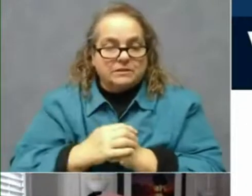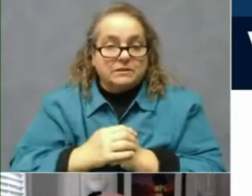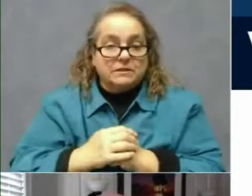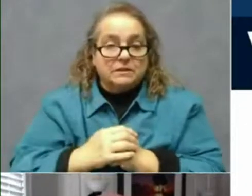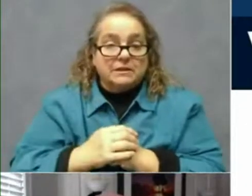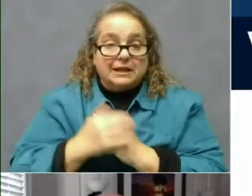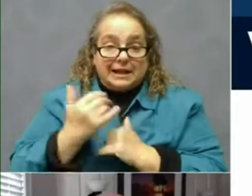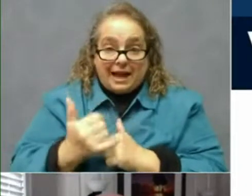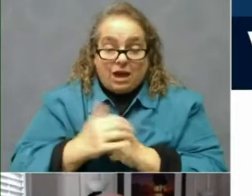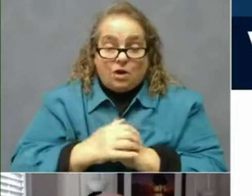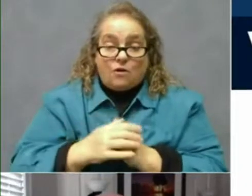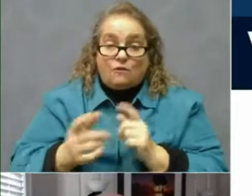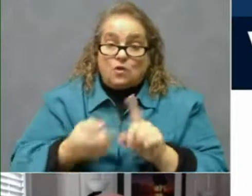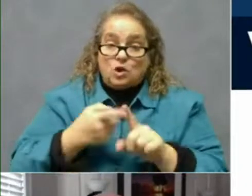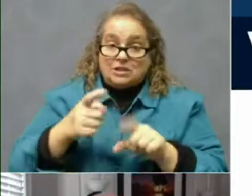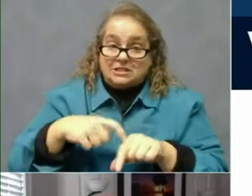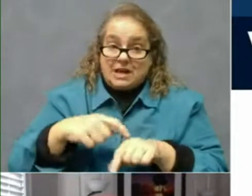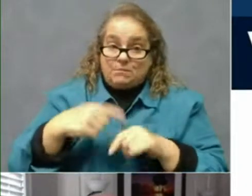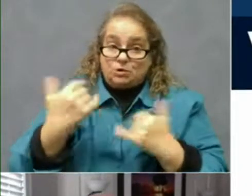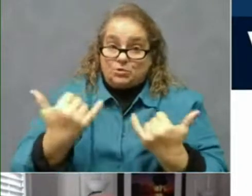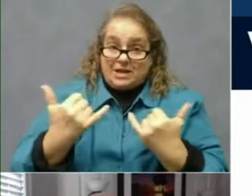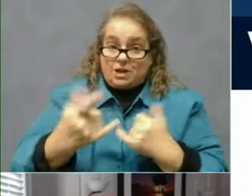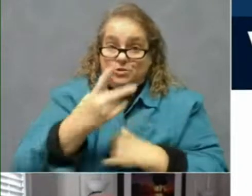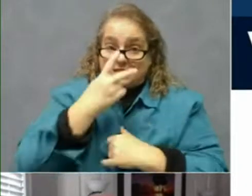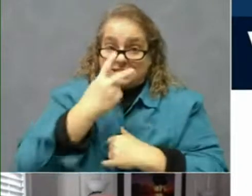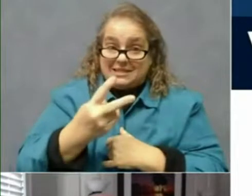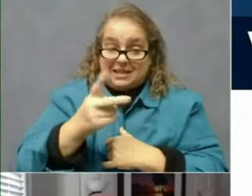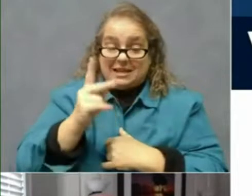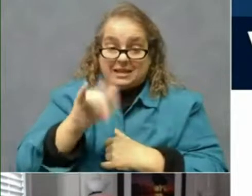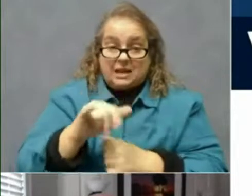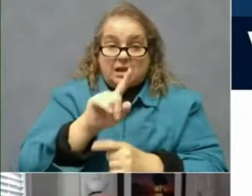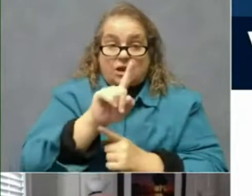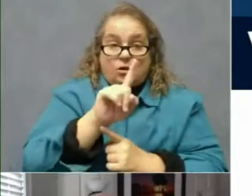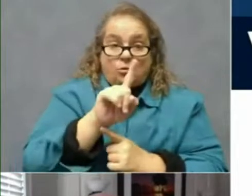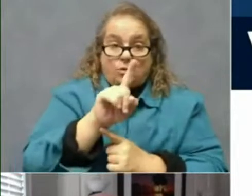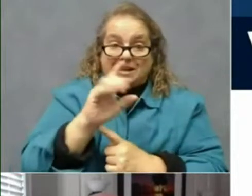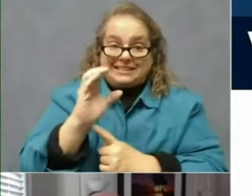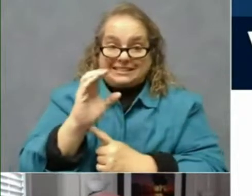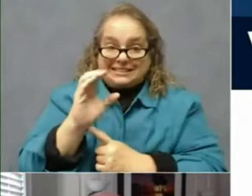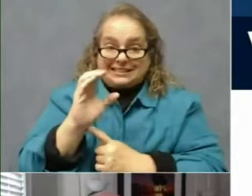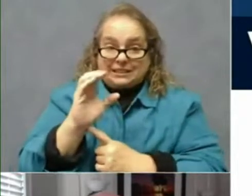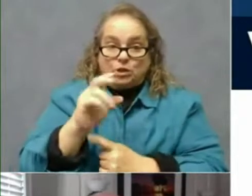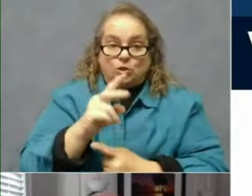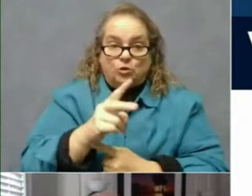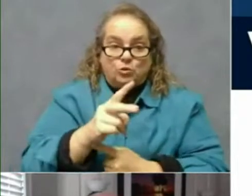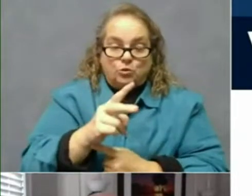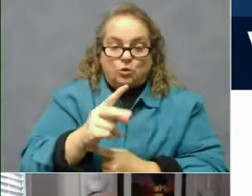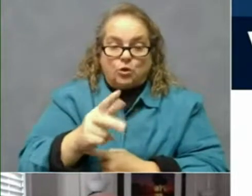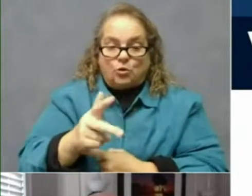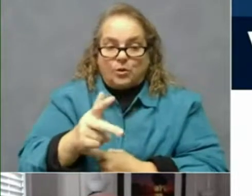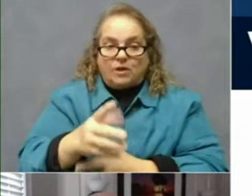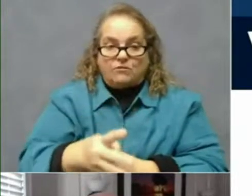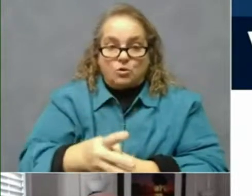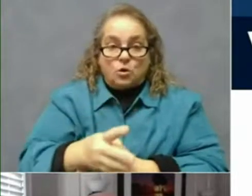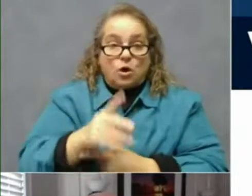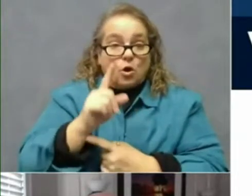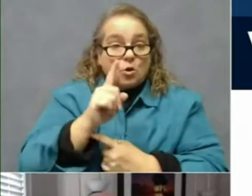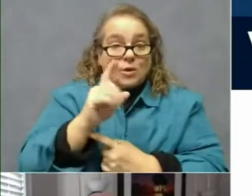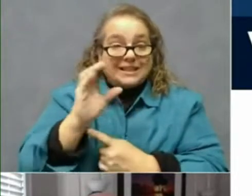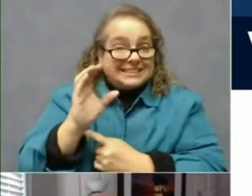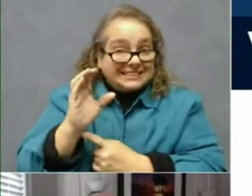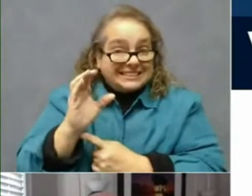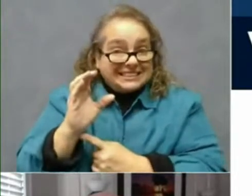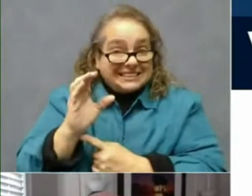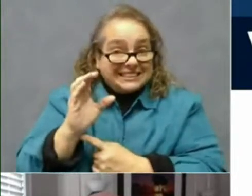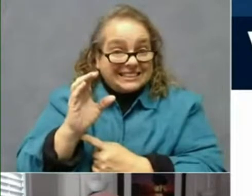first time today, you're seeing in Kentucky our category 1C, 2, 3, and 4. 1C aligns